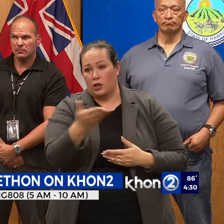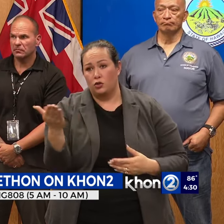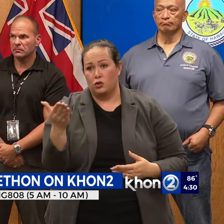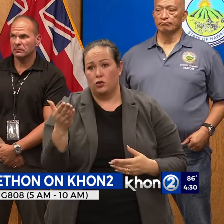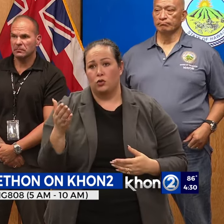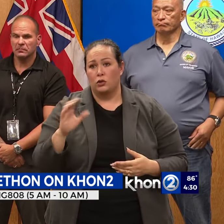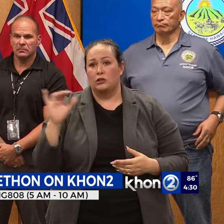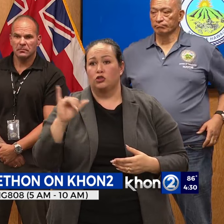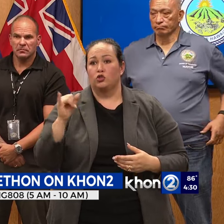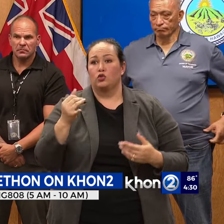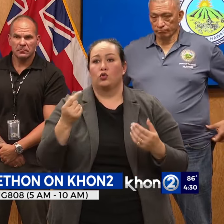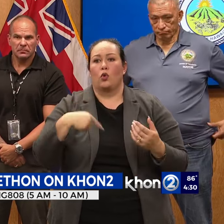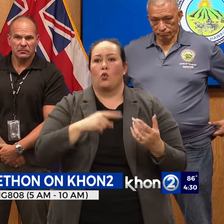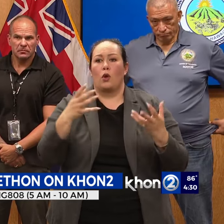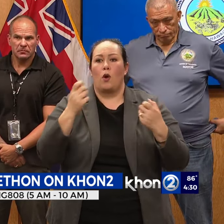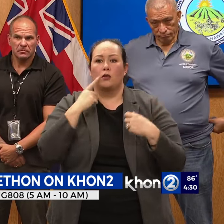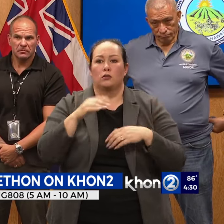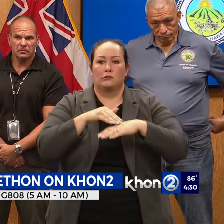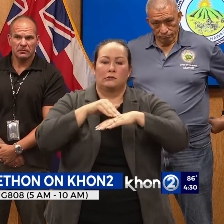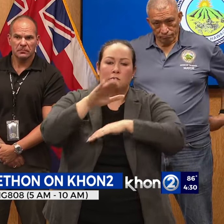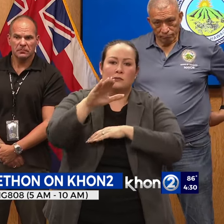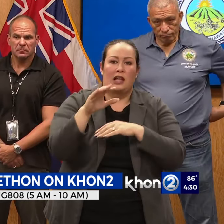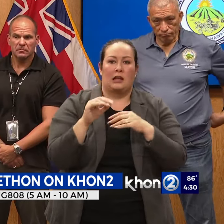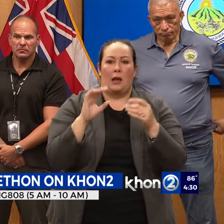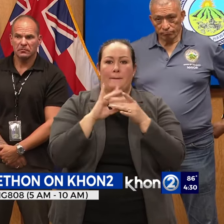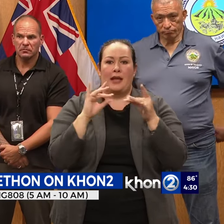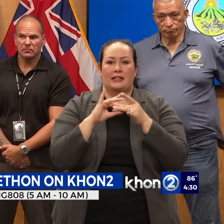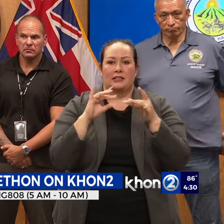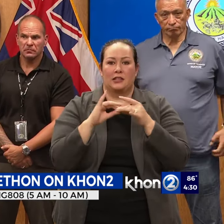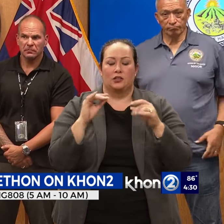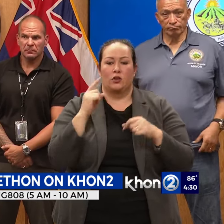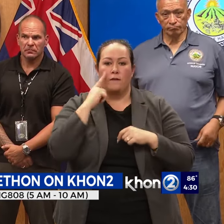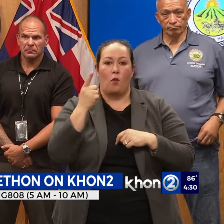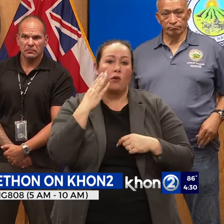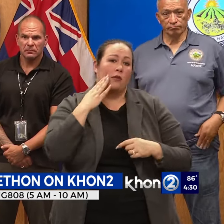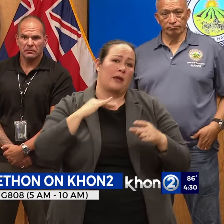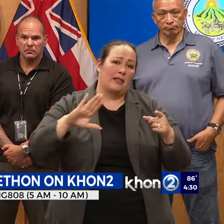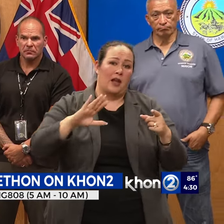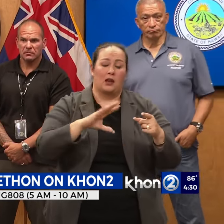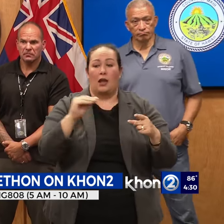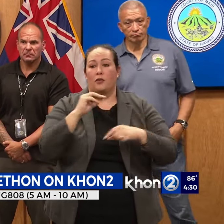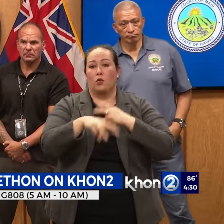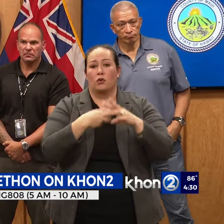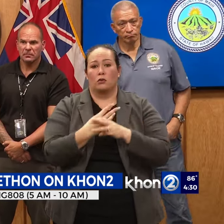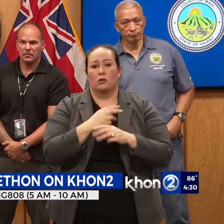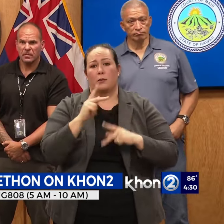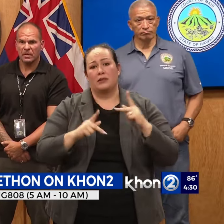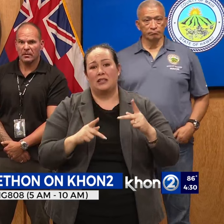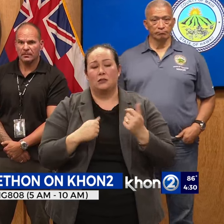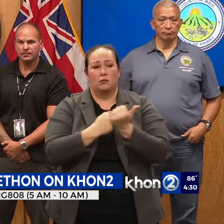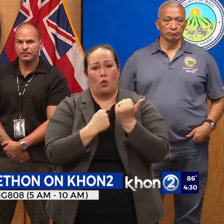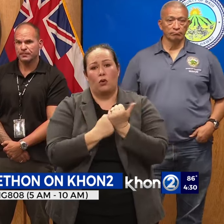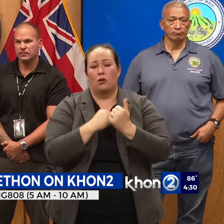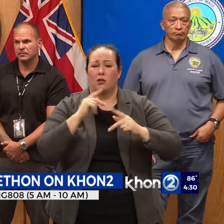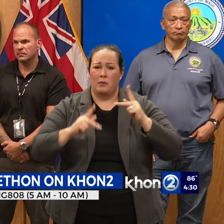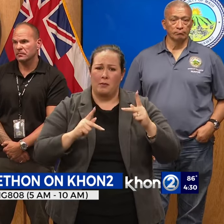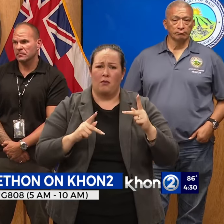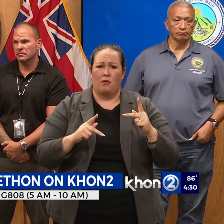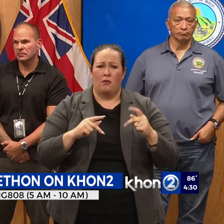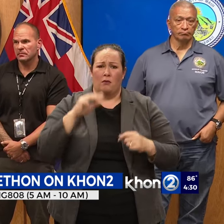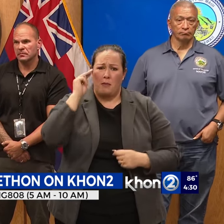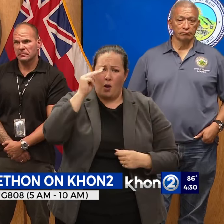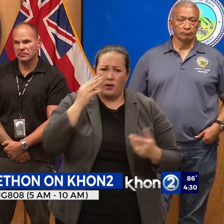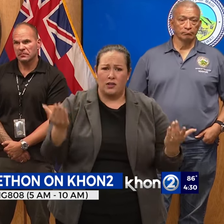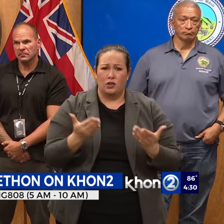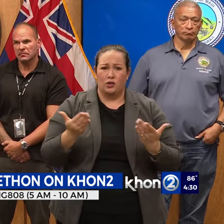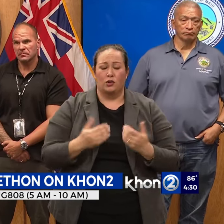We also want to send the message before I go to the mainland and to the world. Please support the people of Maui. There are ways